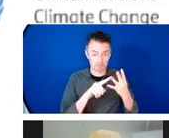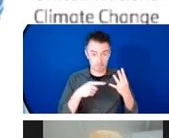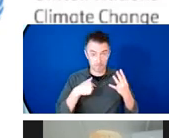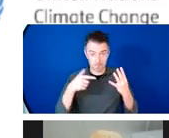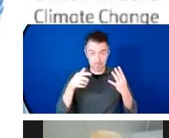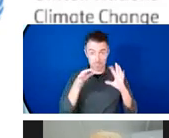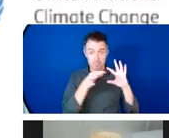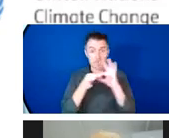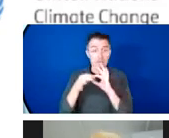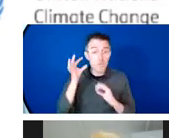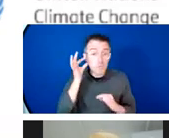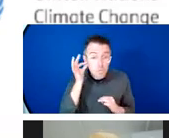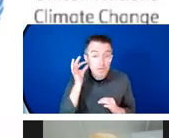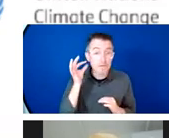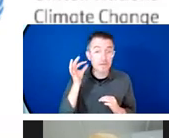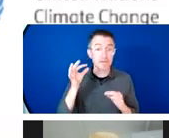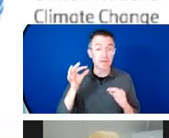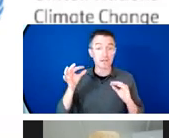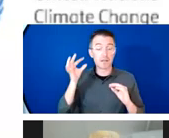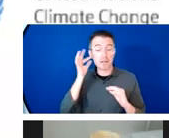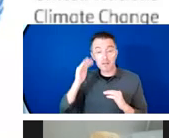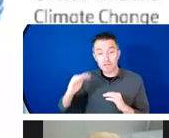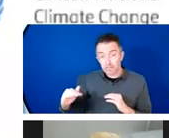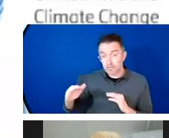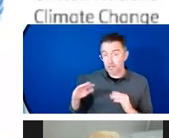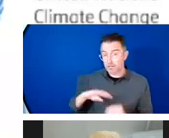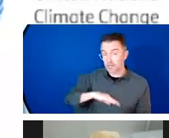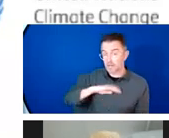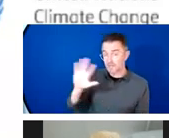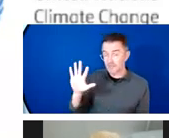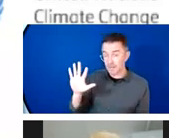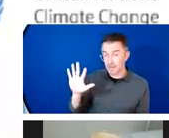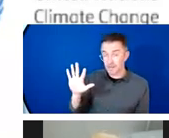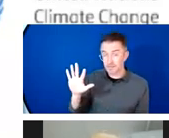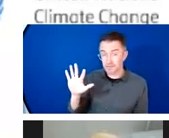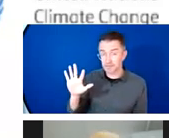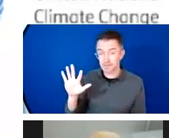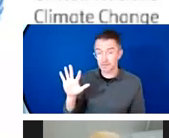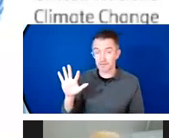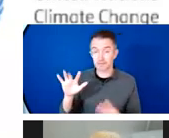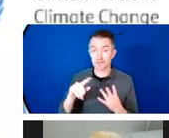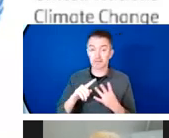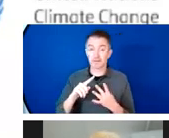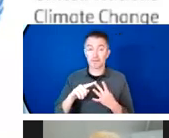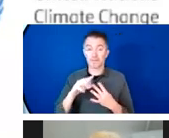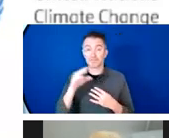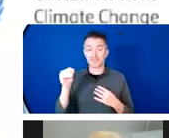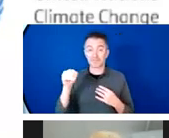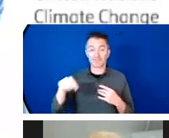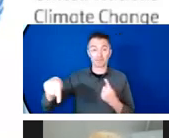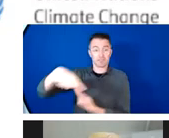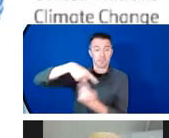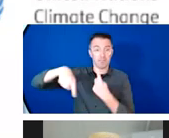on the rates of malaria and vectorial diseases.